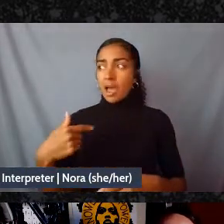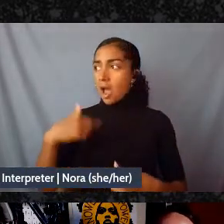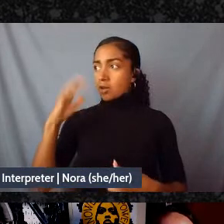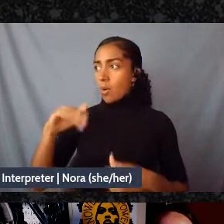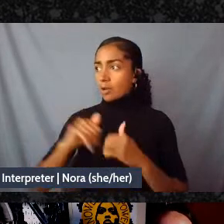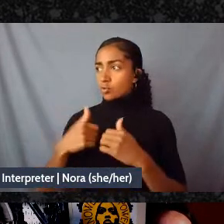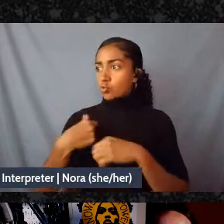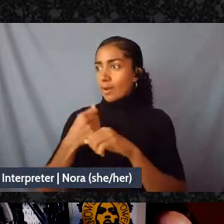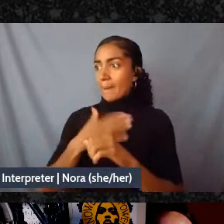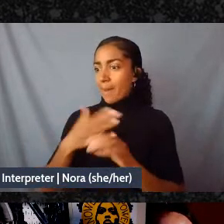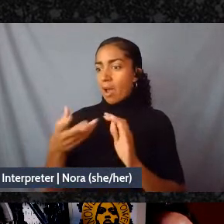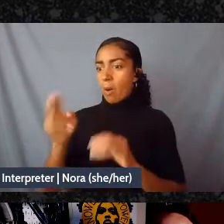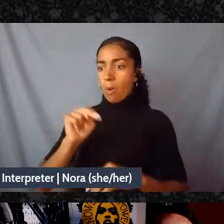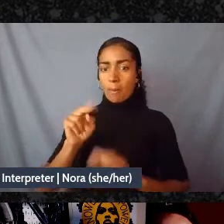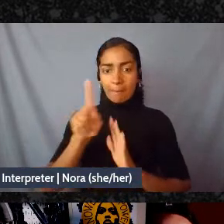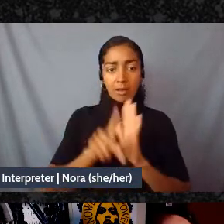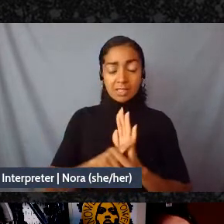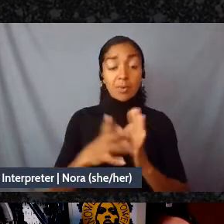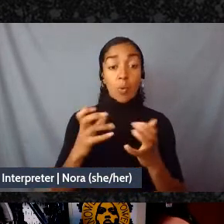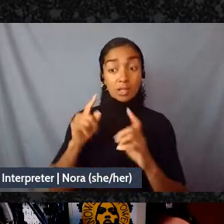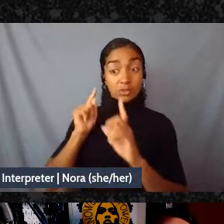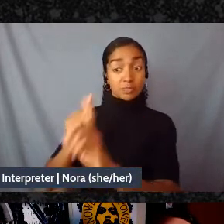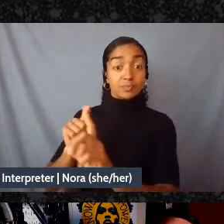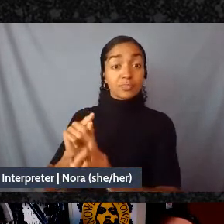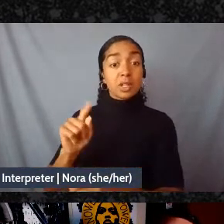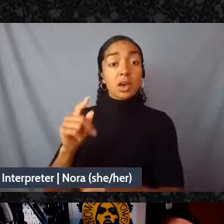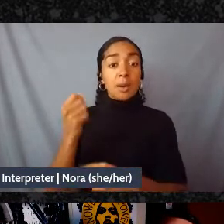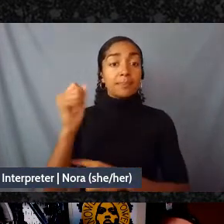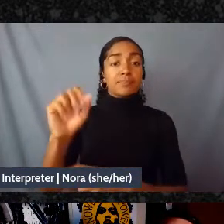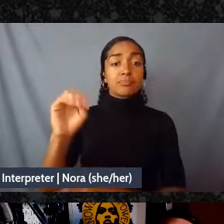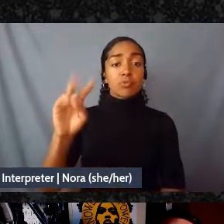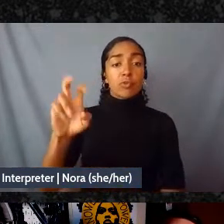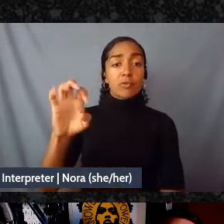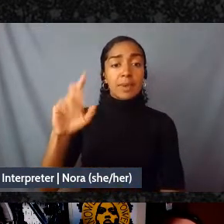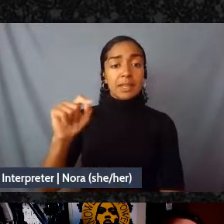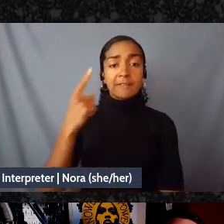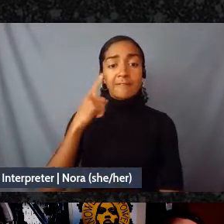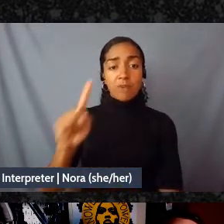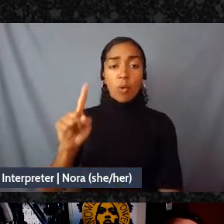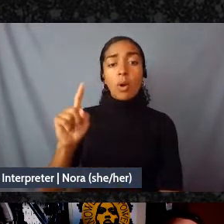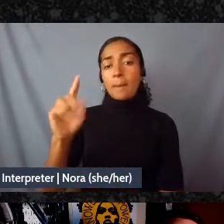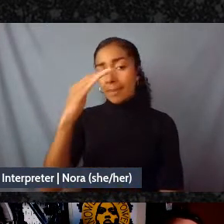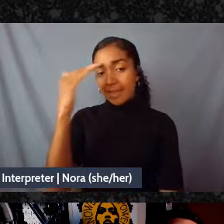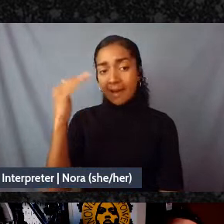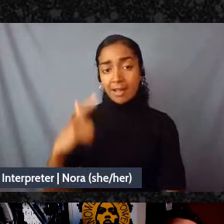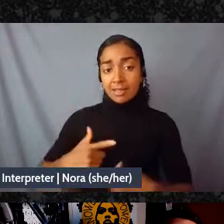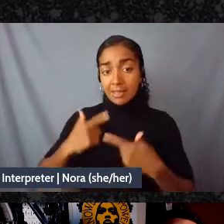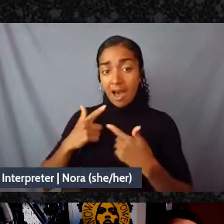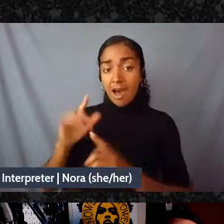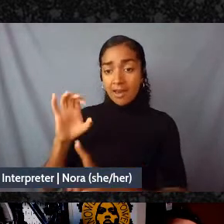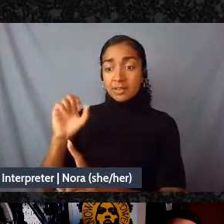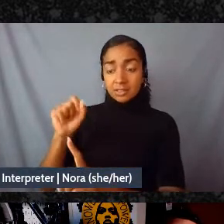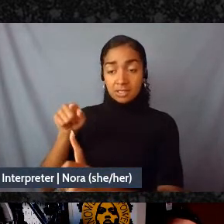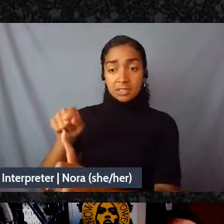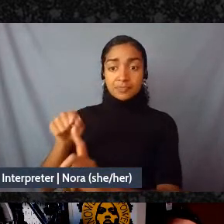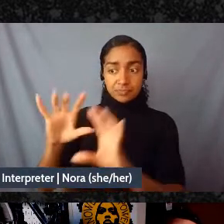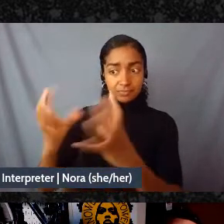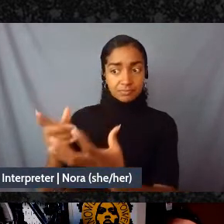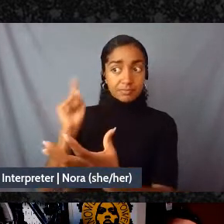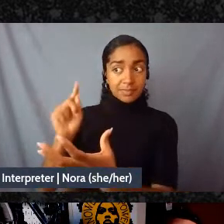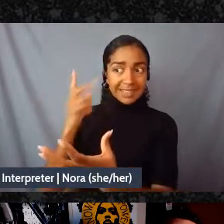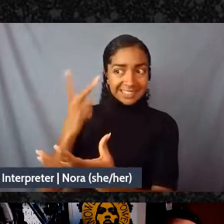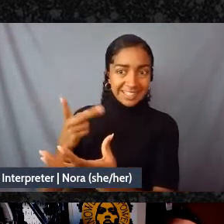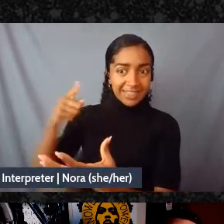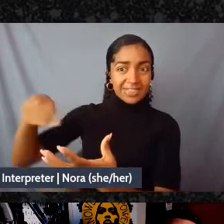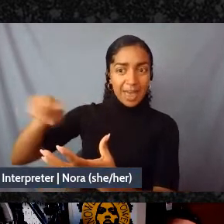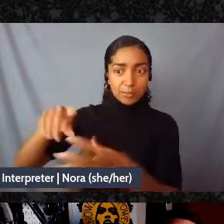want to point to the movement for black lives in this moment because I feel like that's one of the places where I see people doing the growth